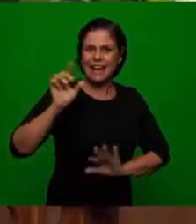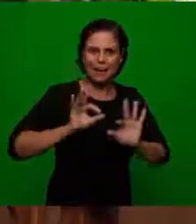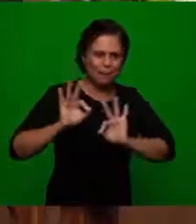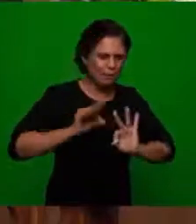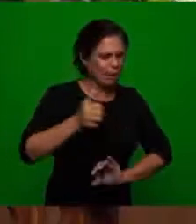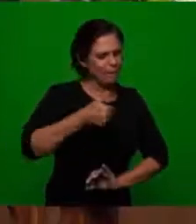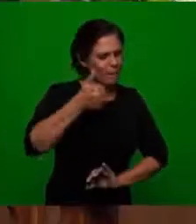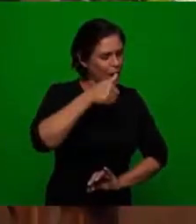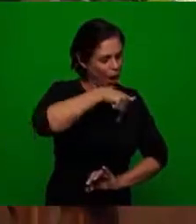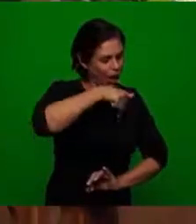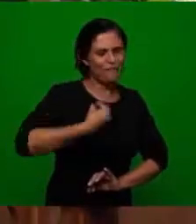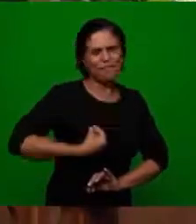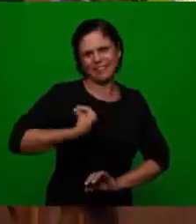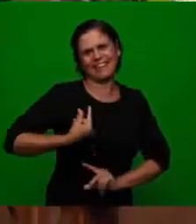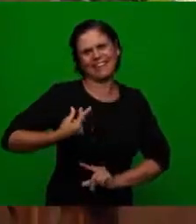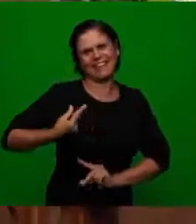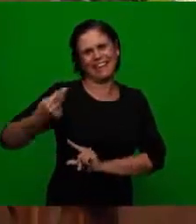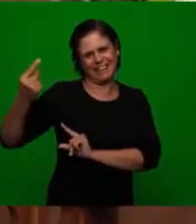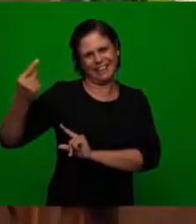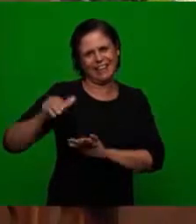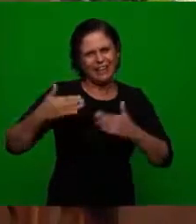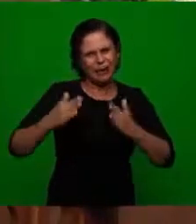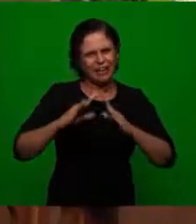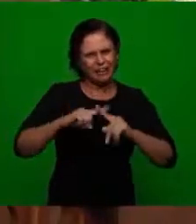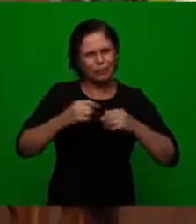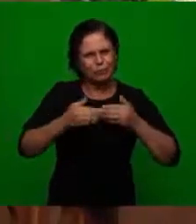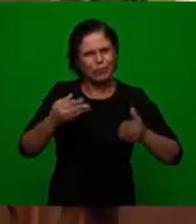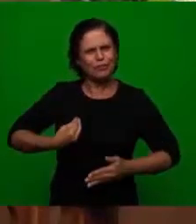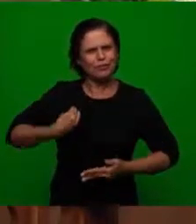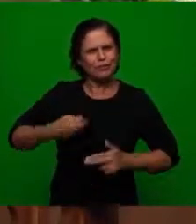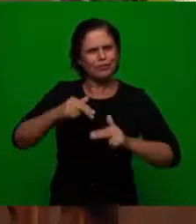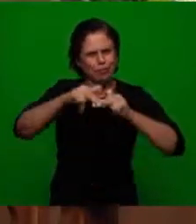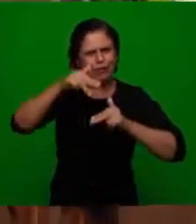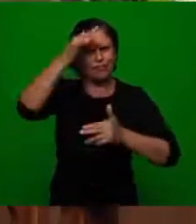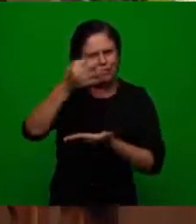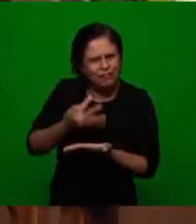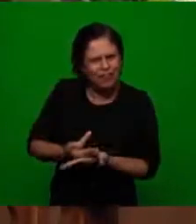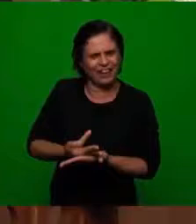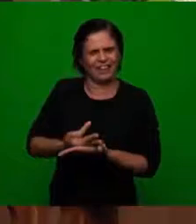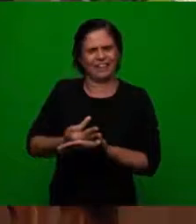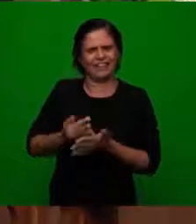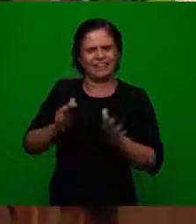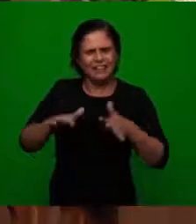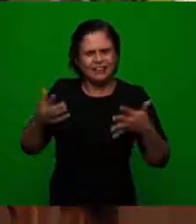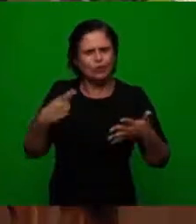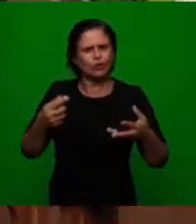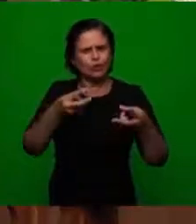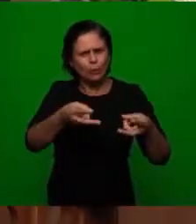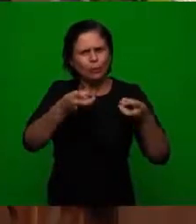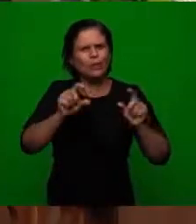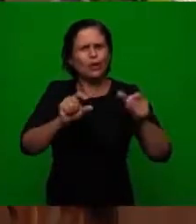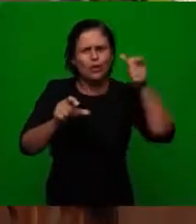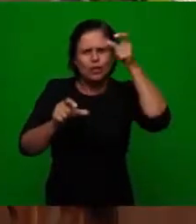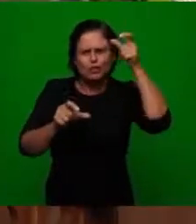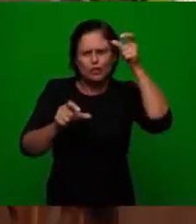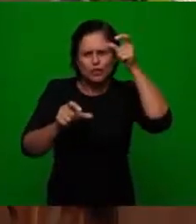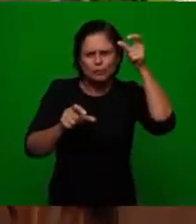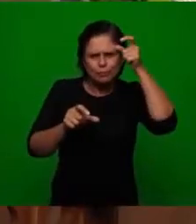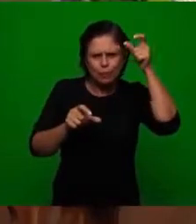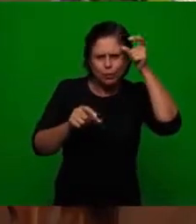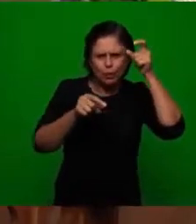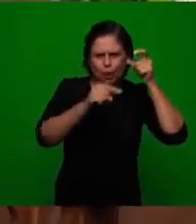had the best for the church and the church lives off of this faith so we can observe that the actions of the enemy